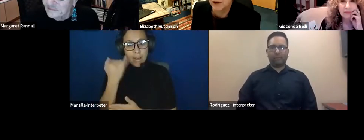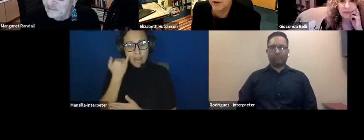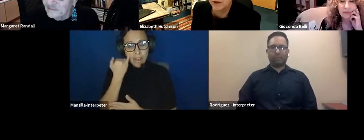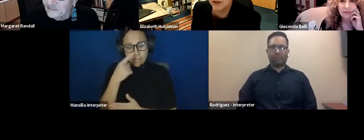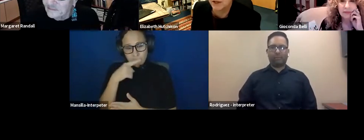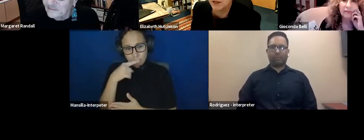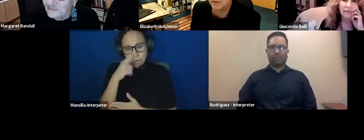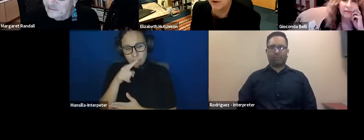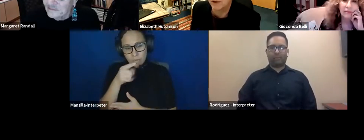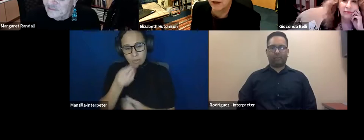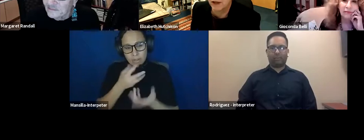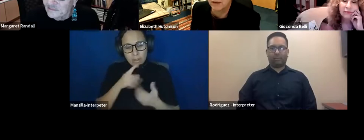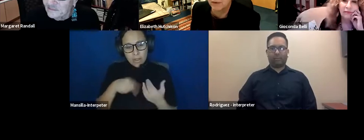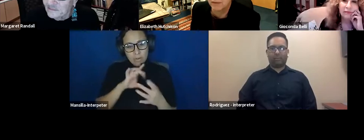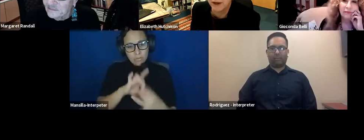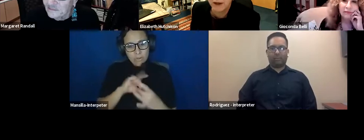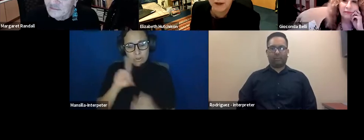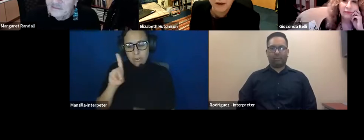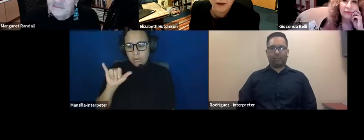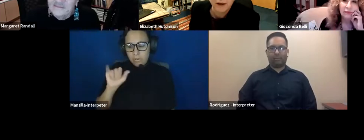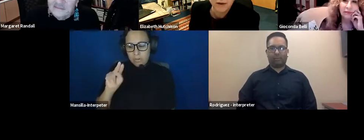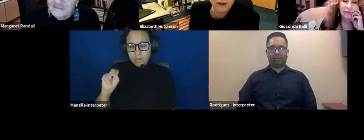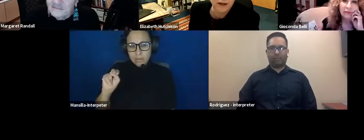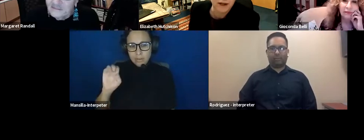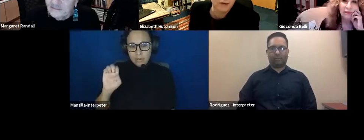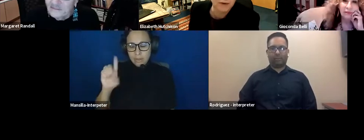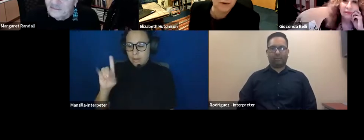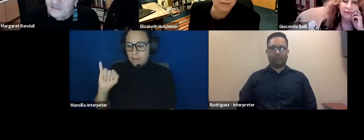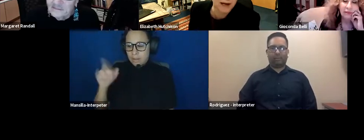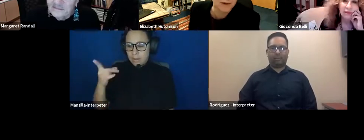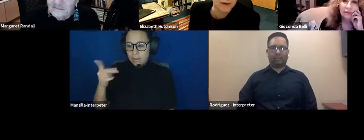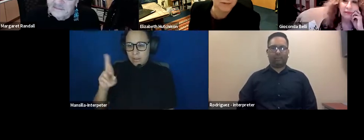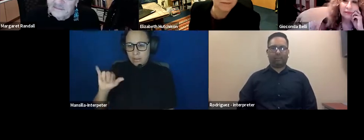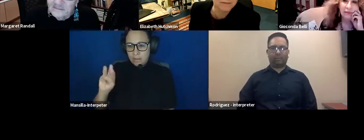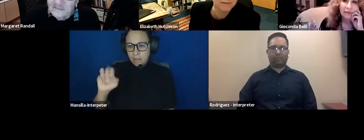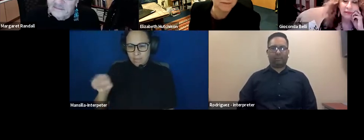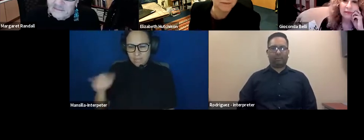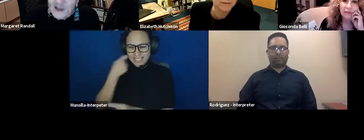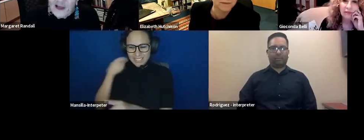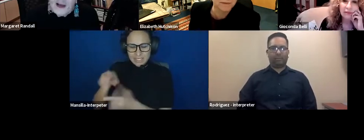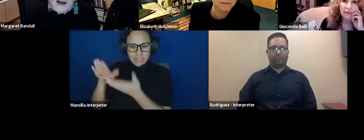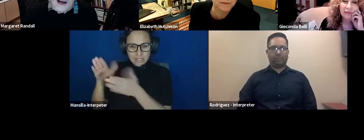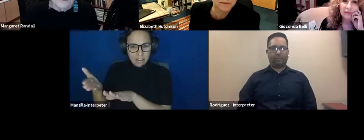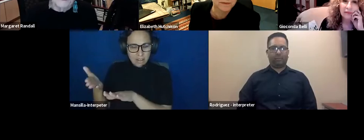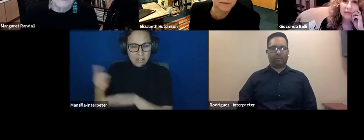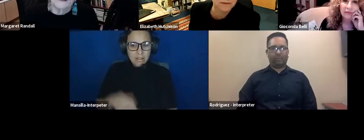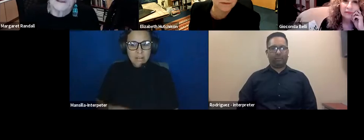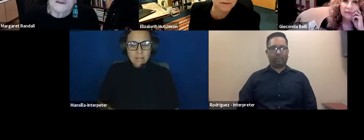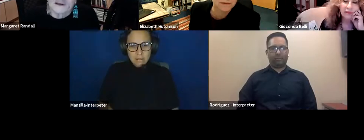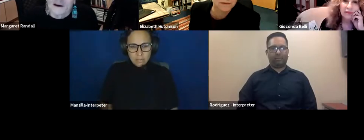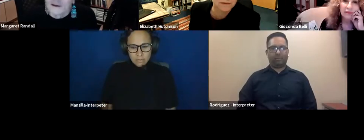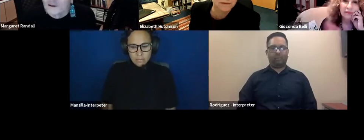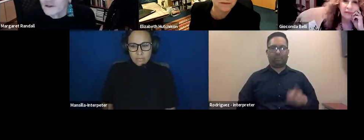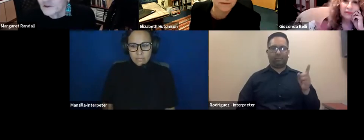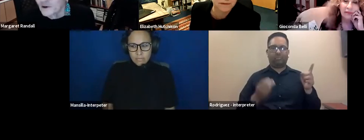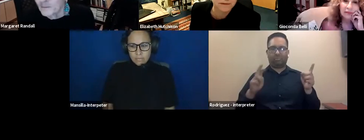bit about your relationship with Diane de Prima, given Diane's recent passing. I would be glad to